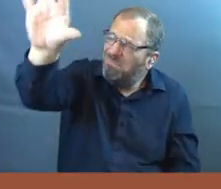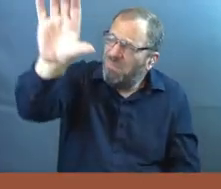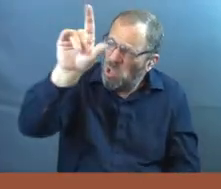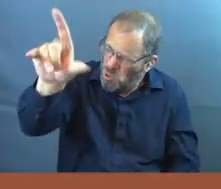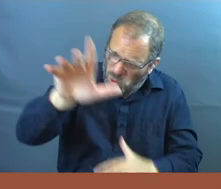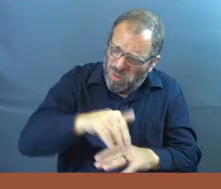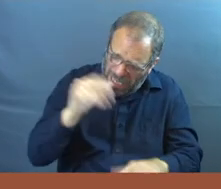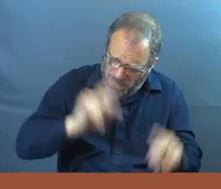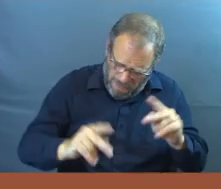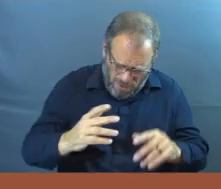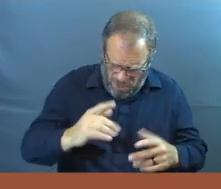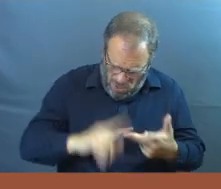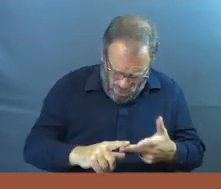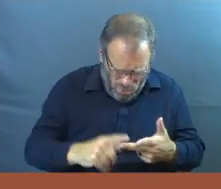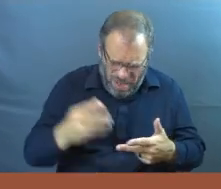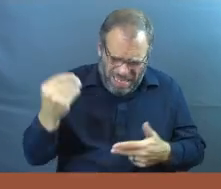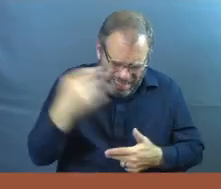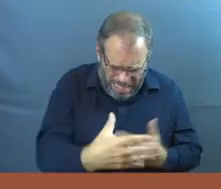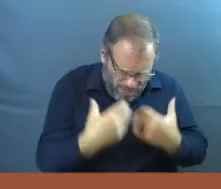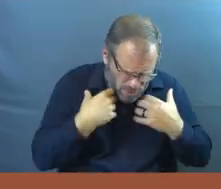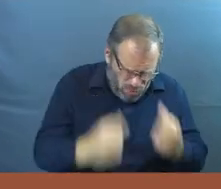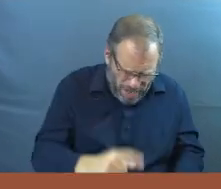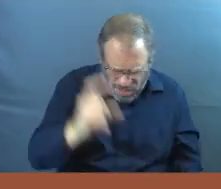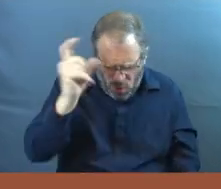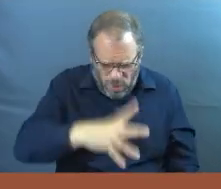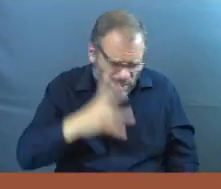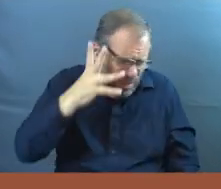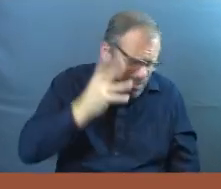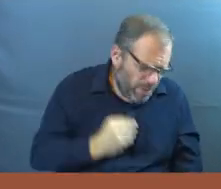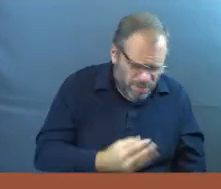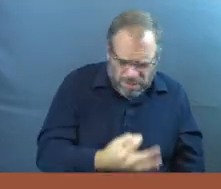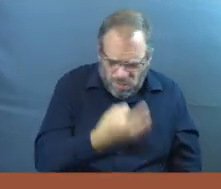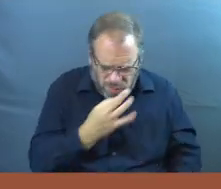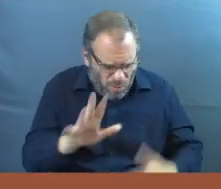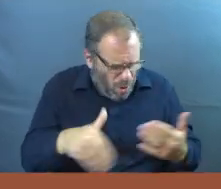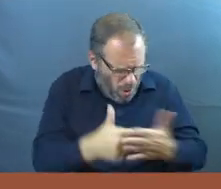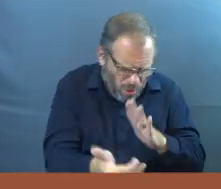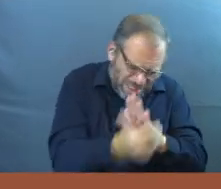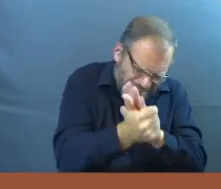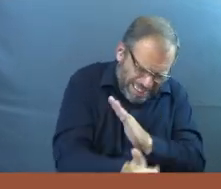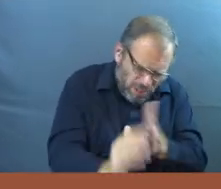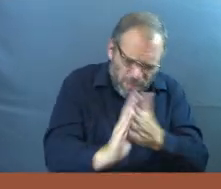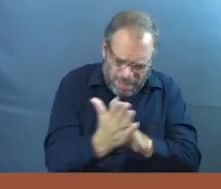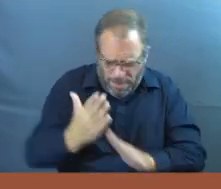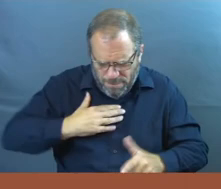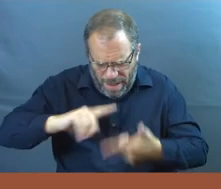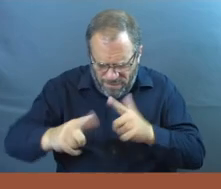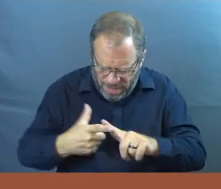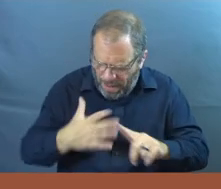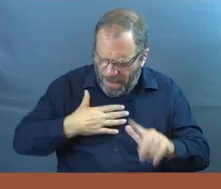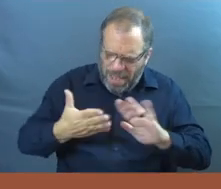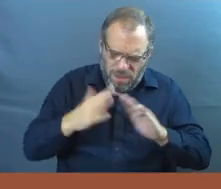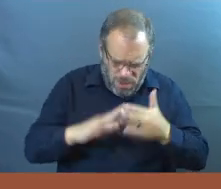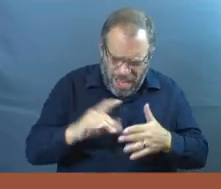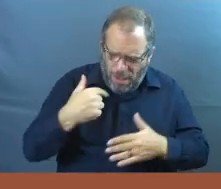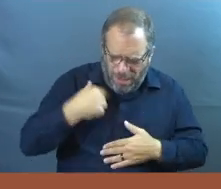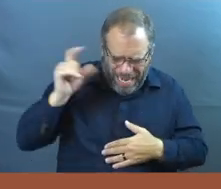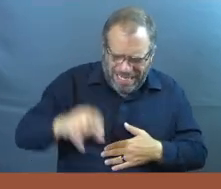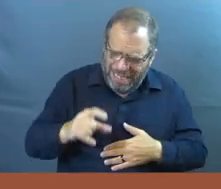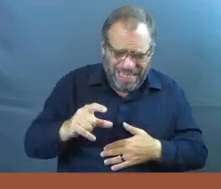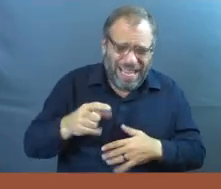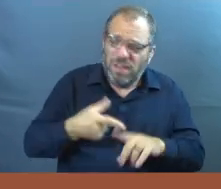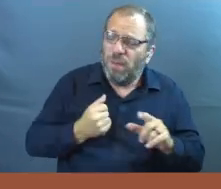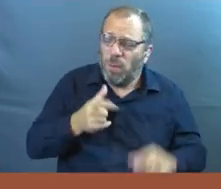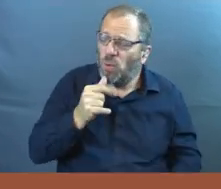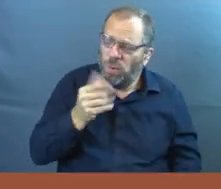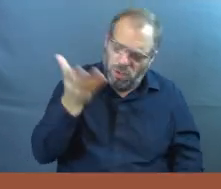You send people our way. You give people the wisdom and the strength and all that they need to be our friends, to be our community, to give us what we need. It all comes